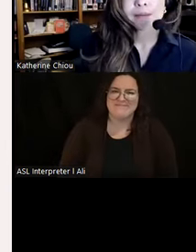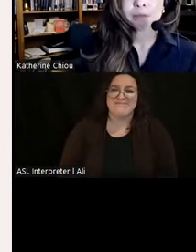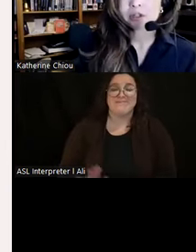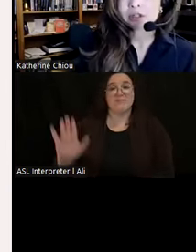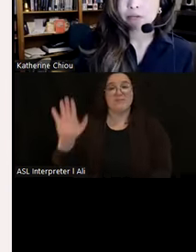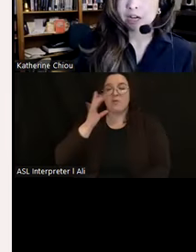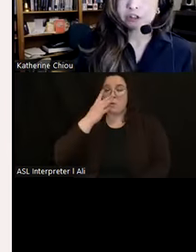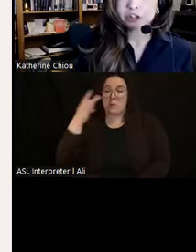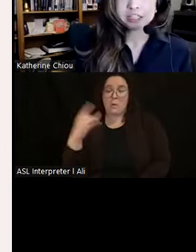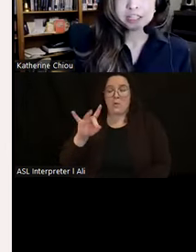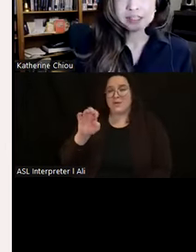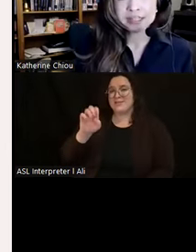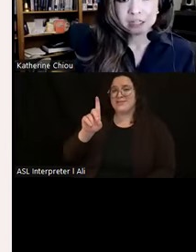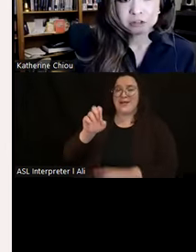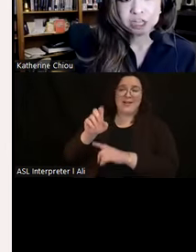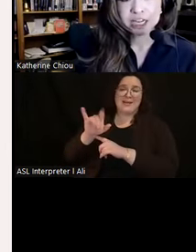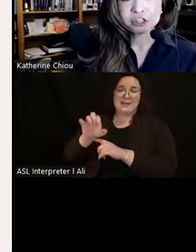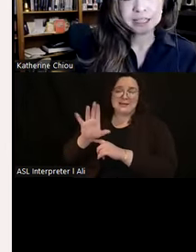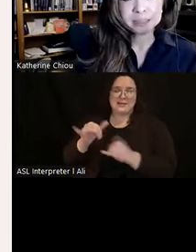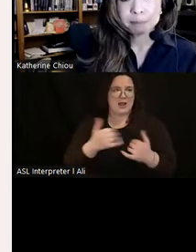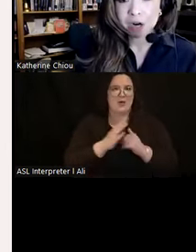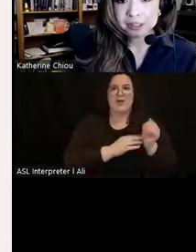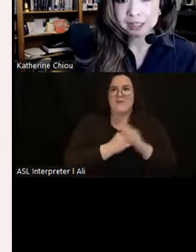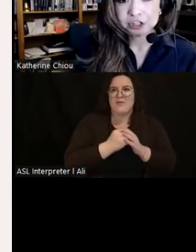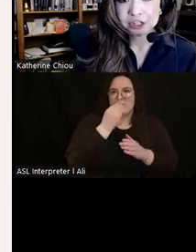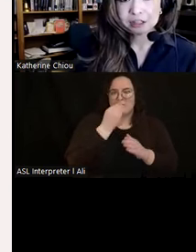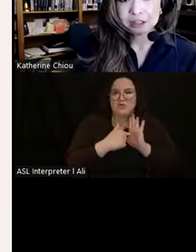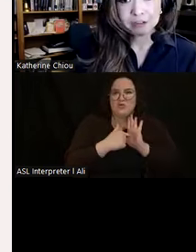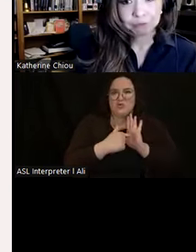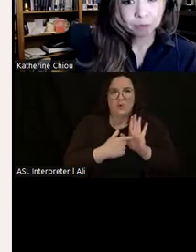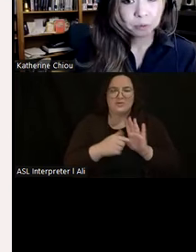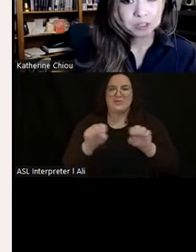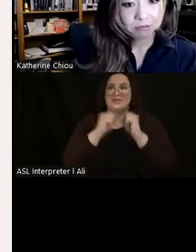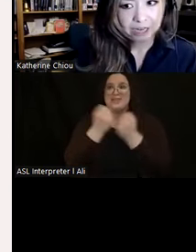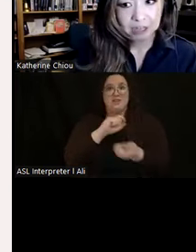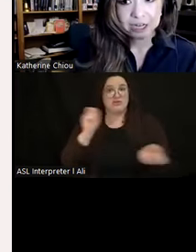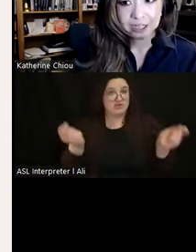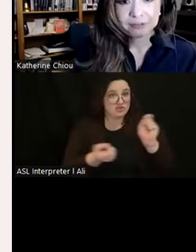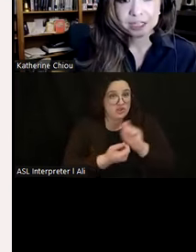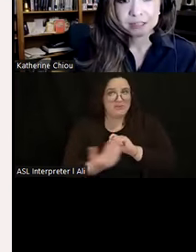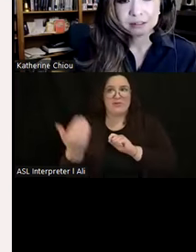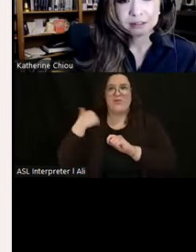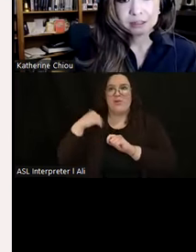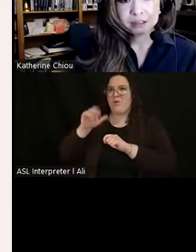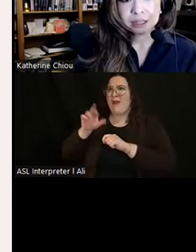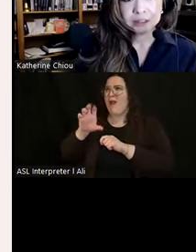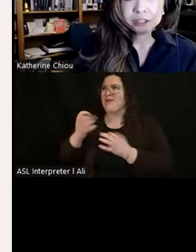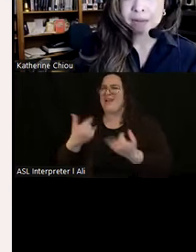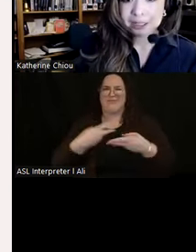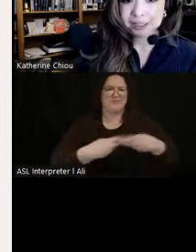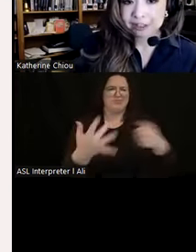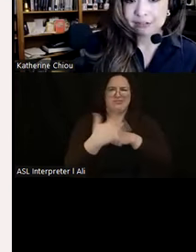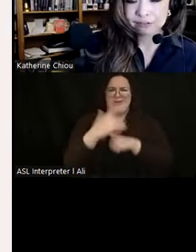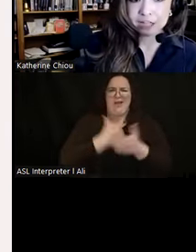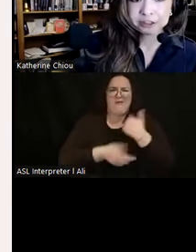mirrors the broader currents of societal change and democratization of what was once rare and coveted. Another